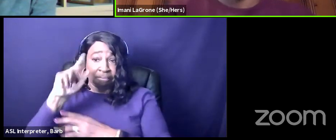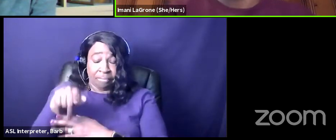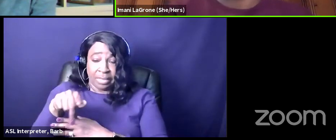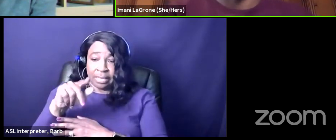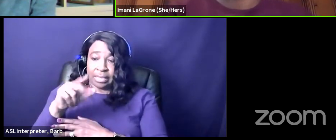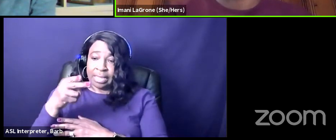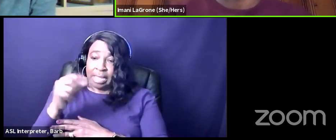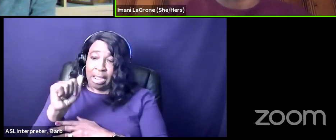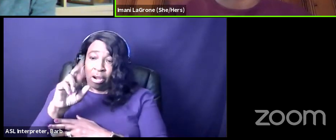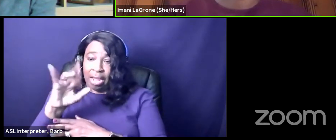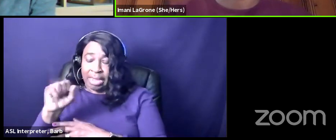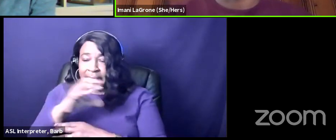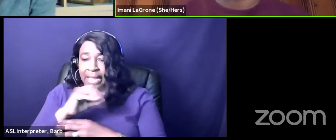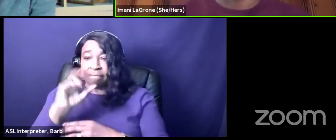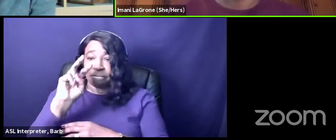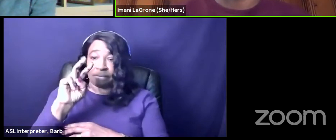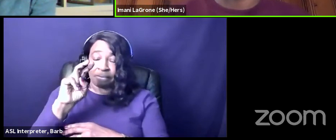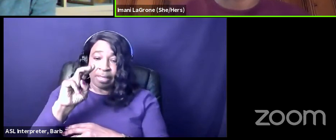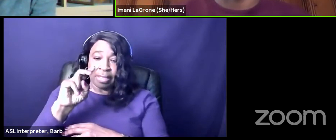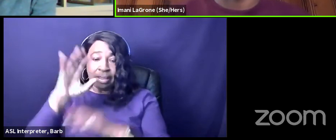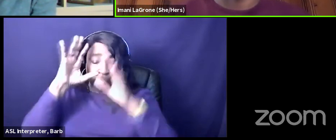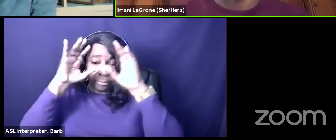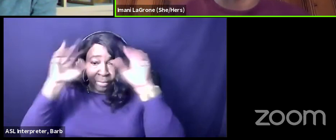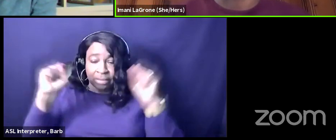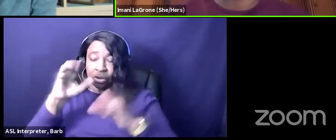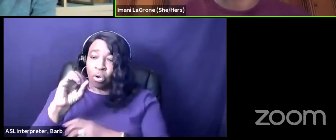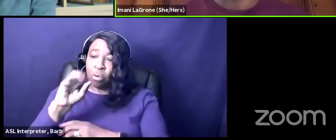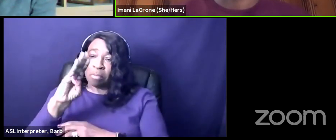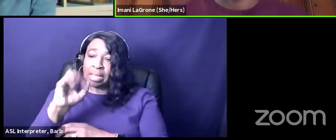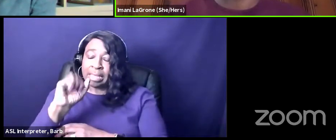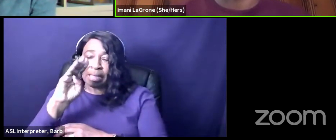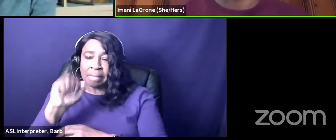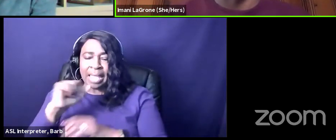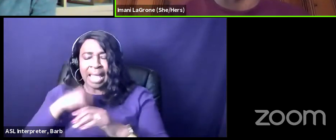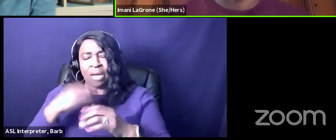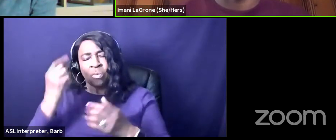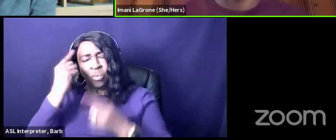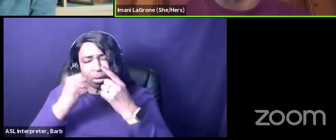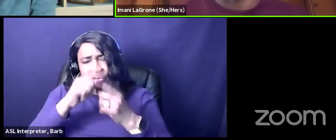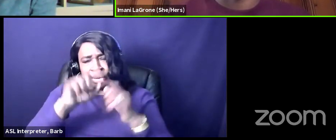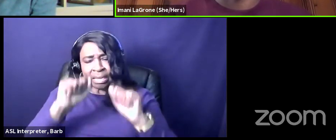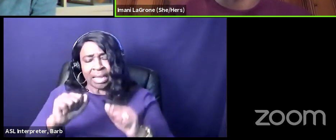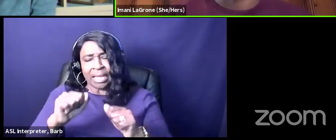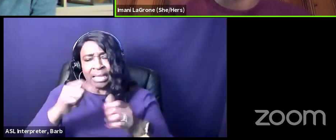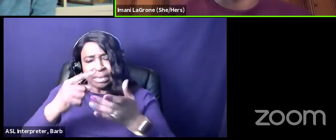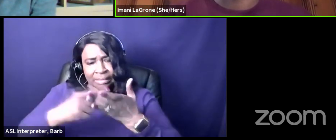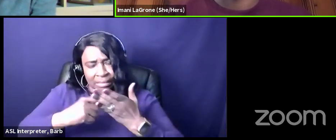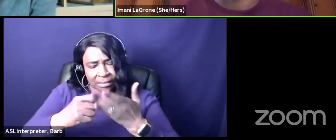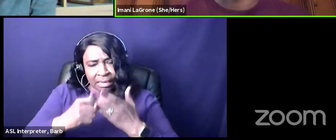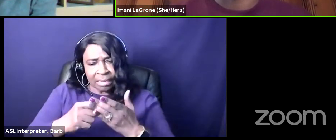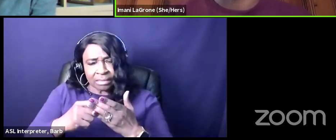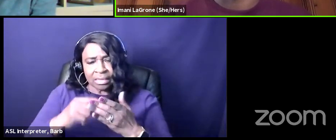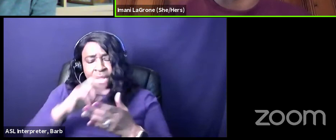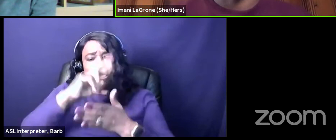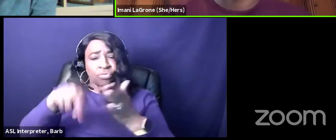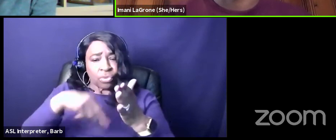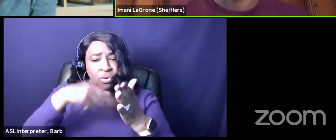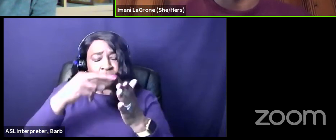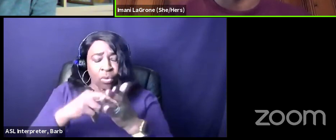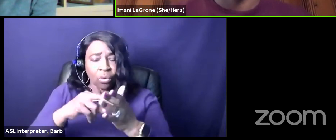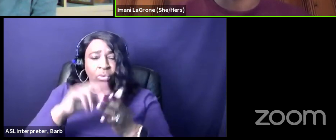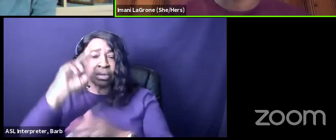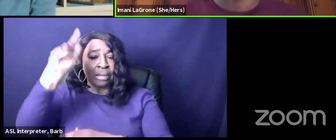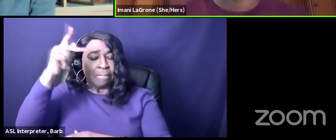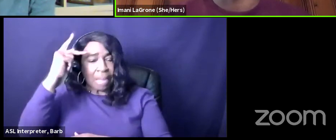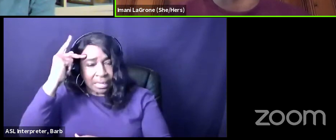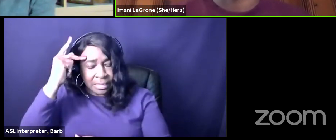barack obama and i was just wondering if you could further discuss sort of that role in politics when you're discussing the elevated minority status